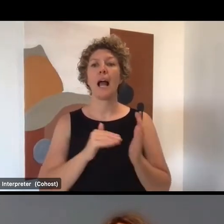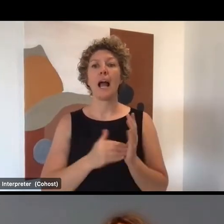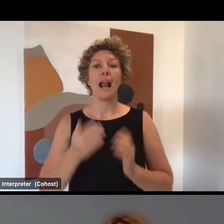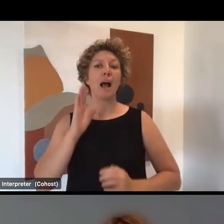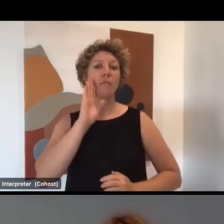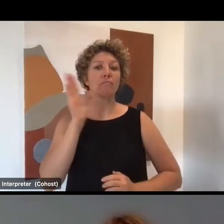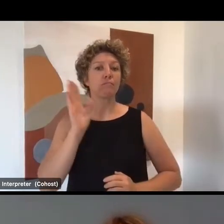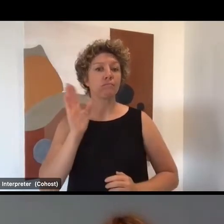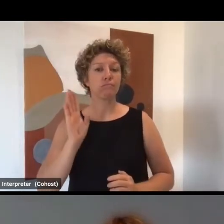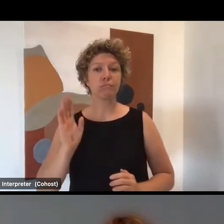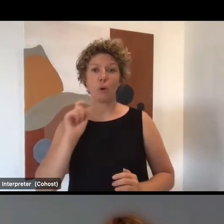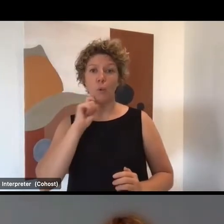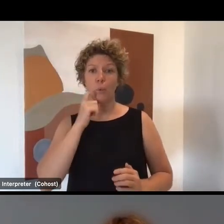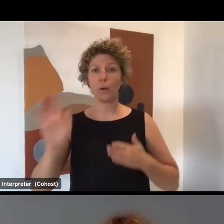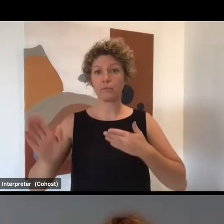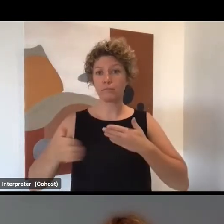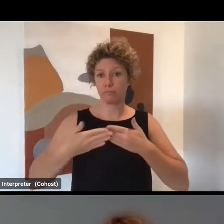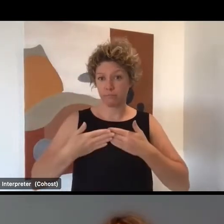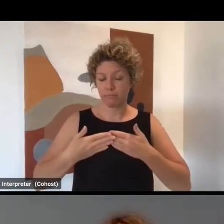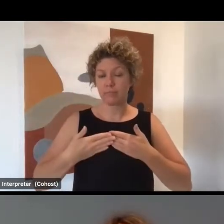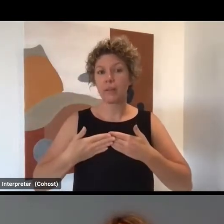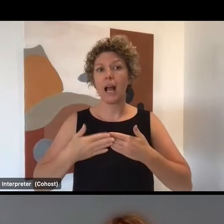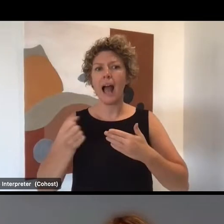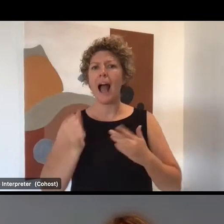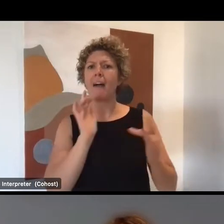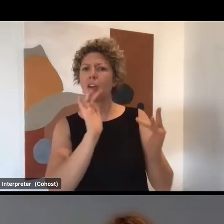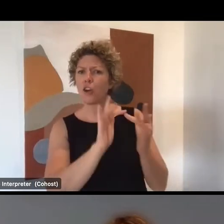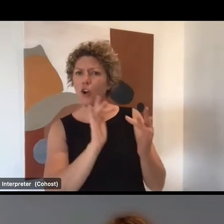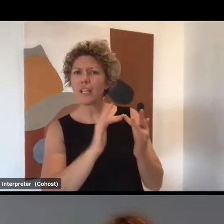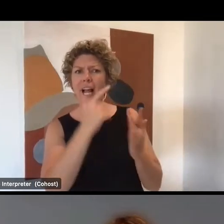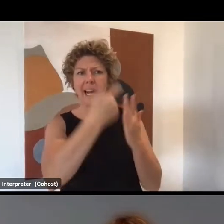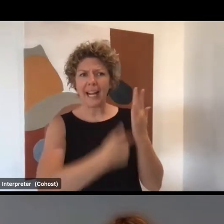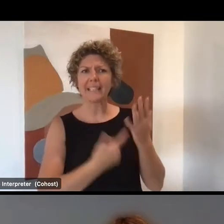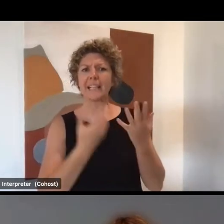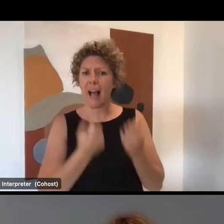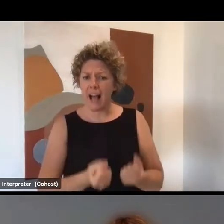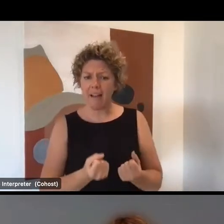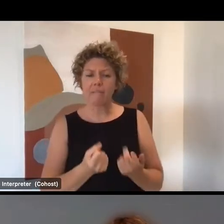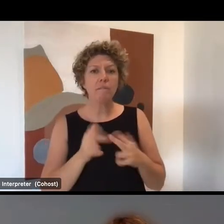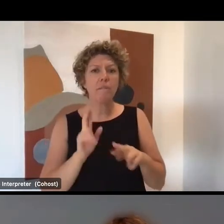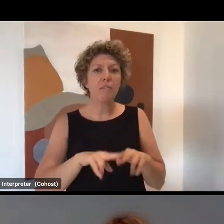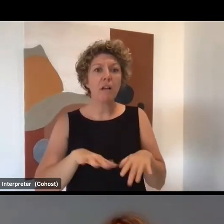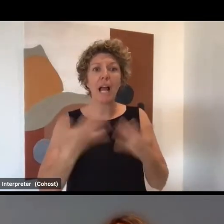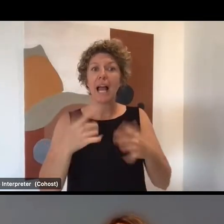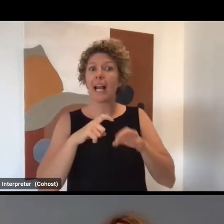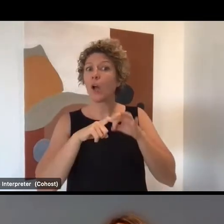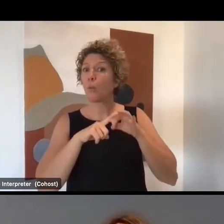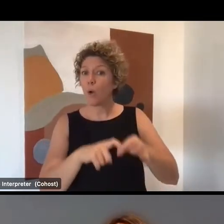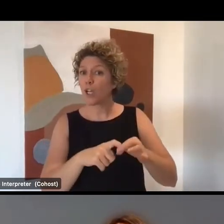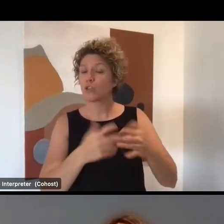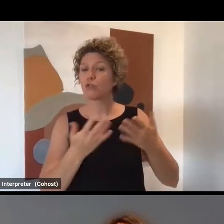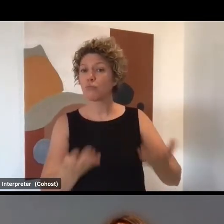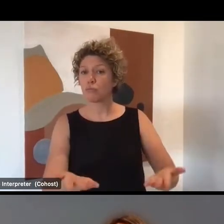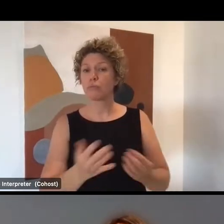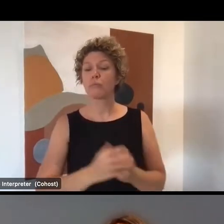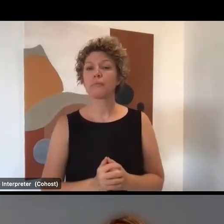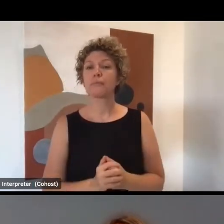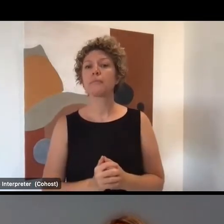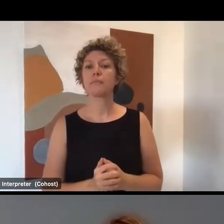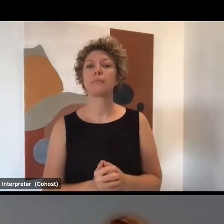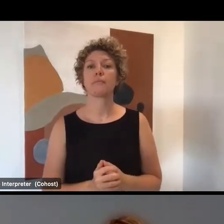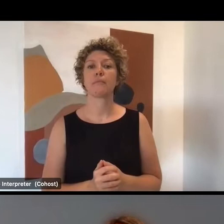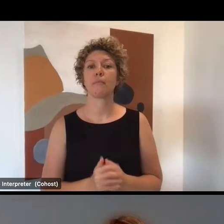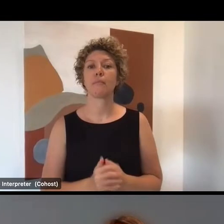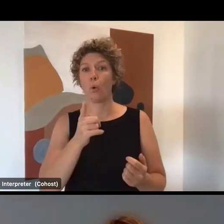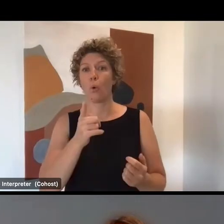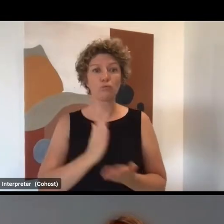presentations. I think there was a list of key contacts and links. And if you do have any questions or you're